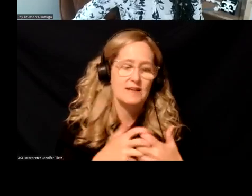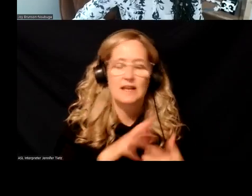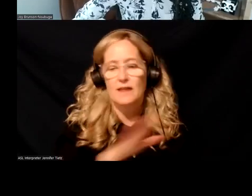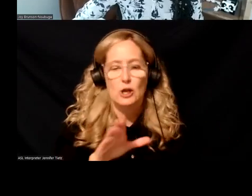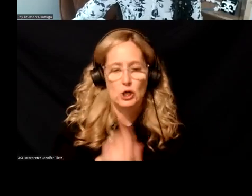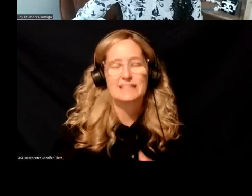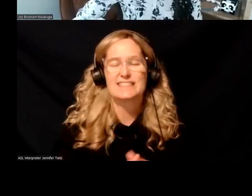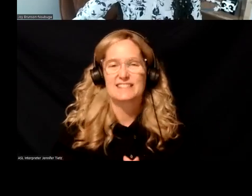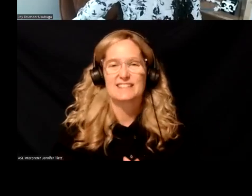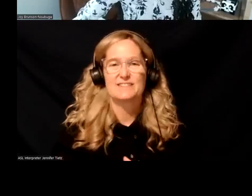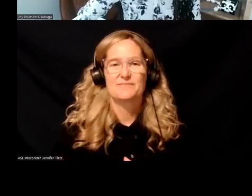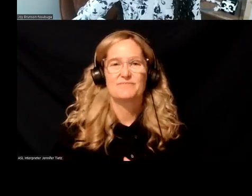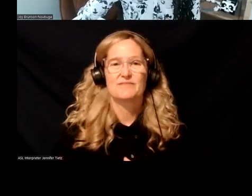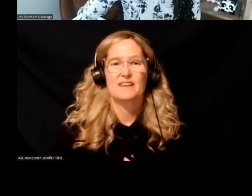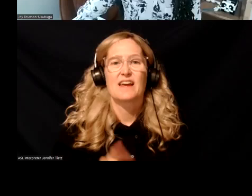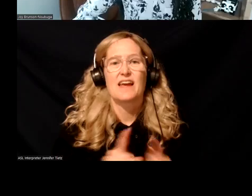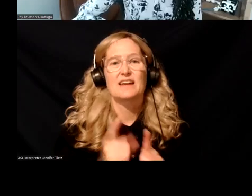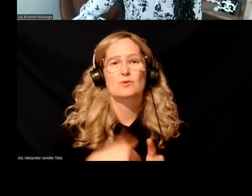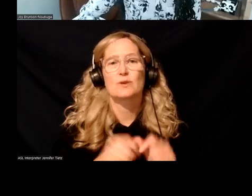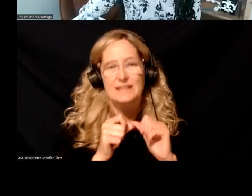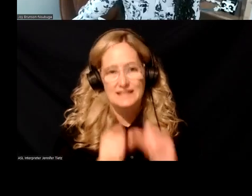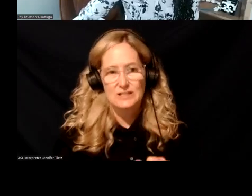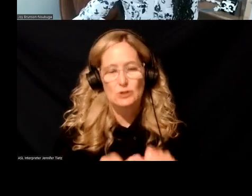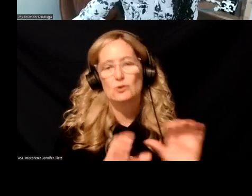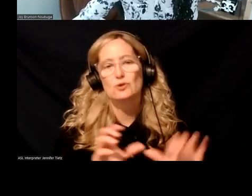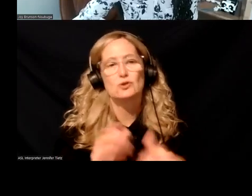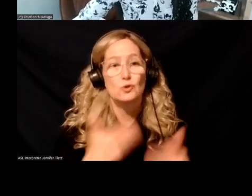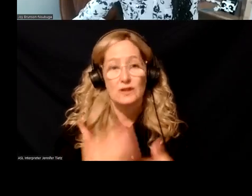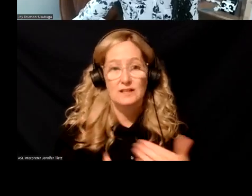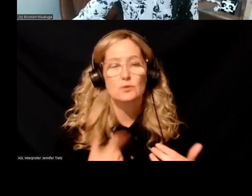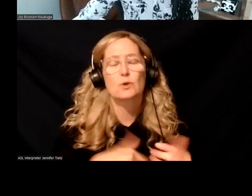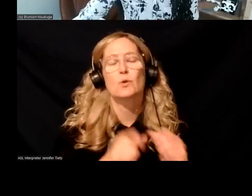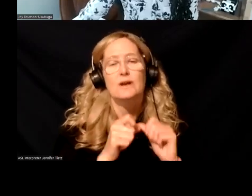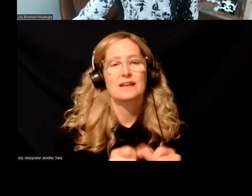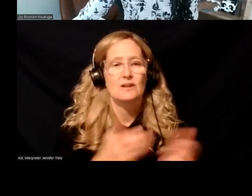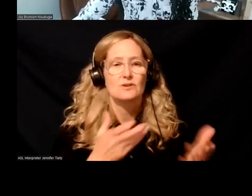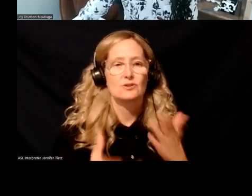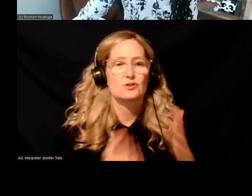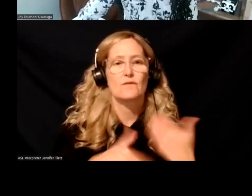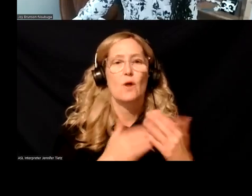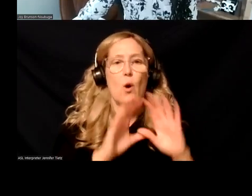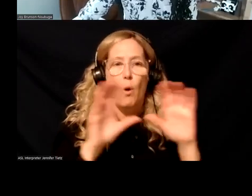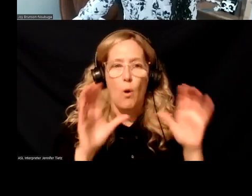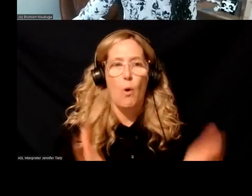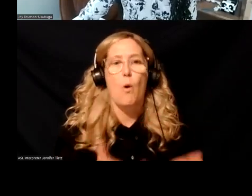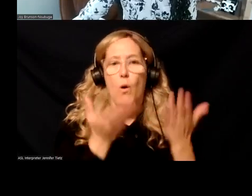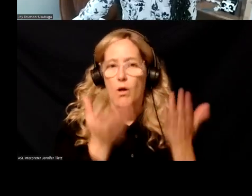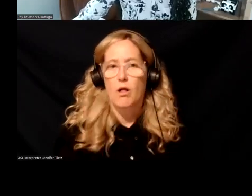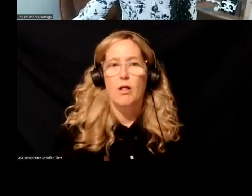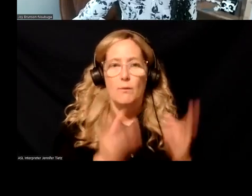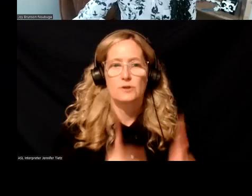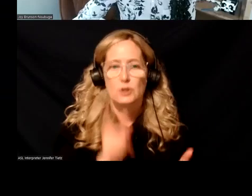their needs. And, and as we continue to do this, we'll, we'll be able to continue to serve the whole person that is in